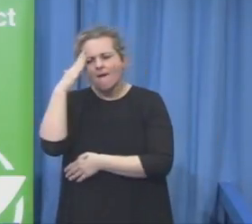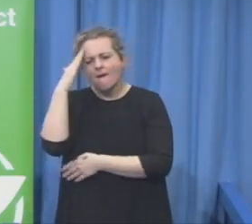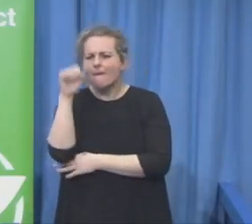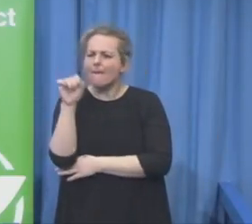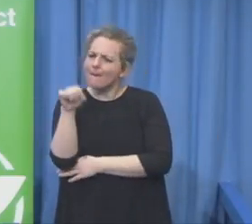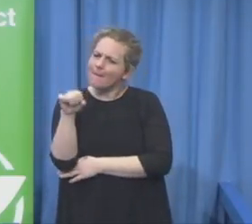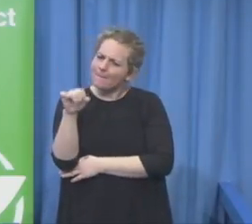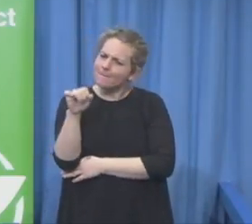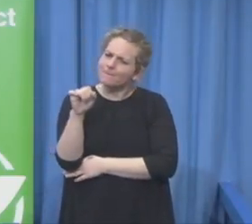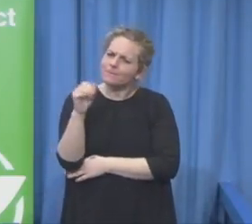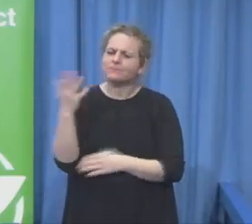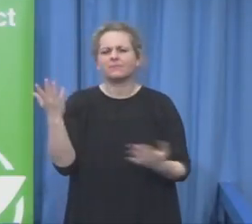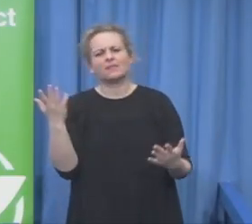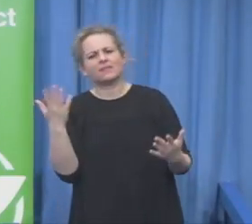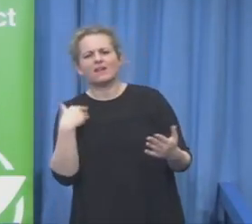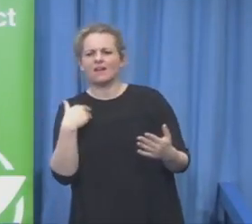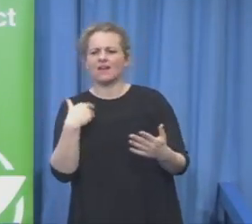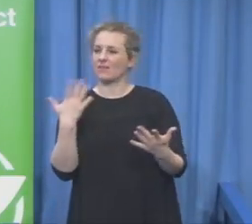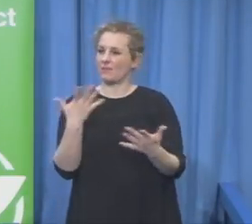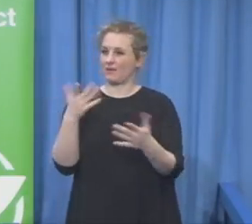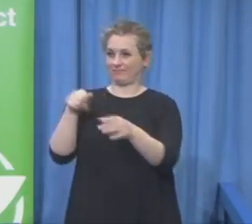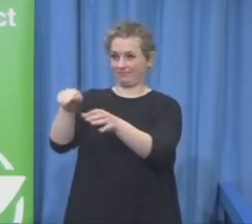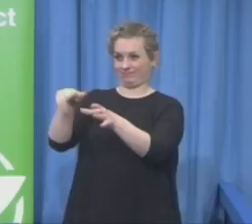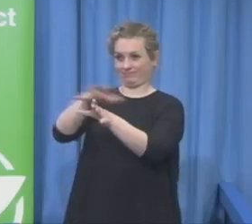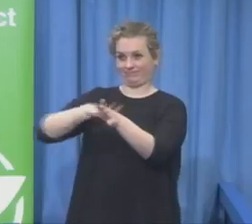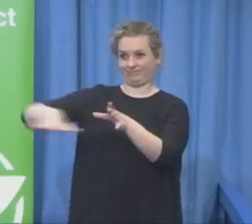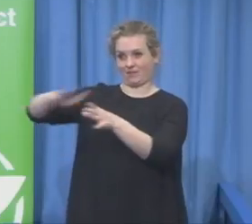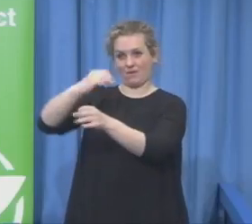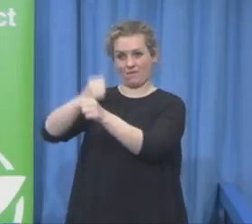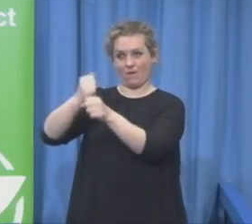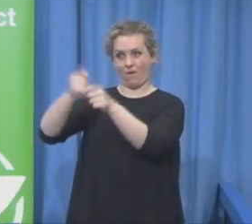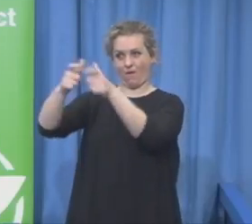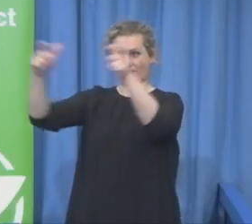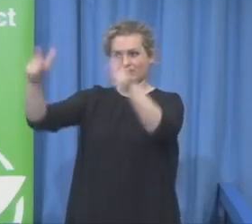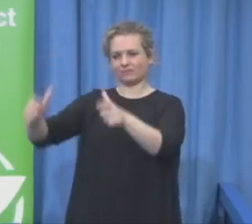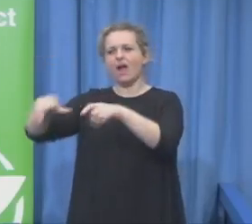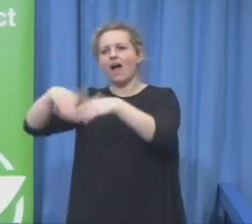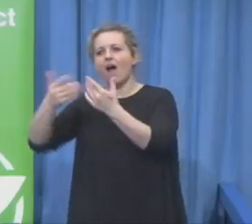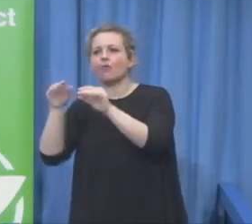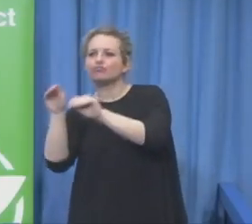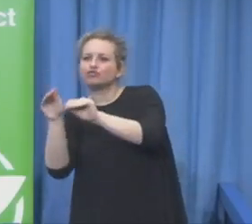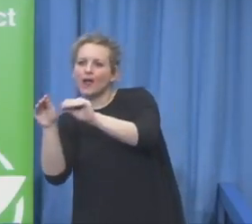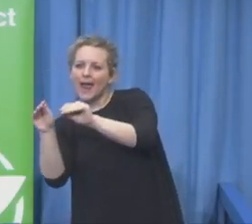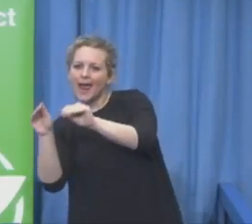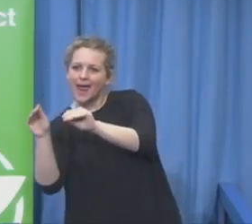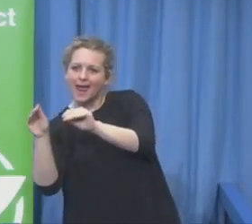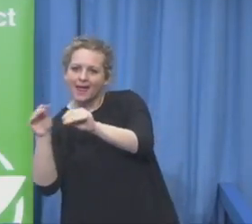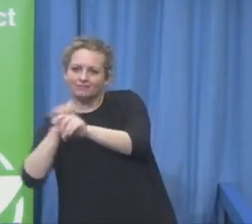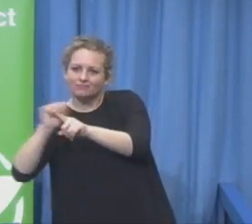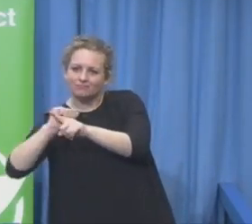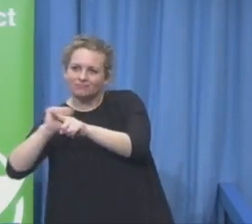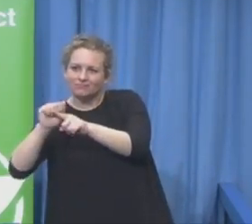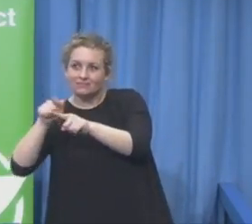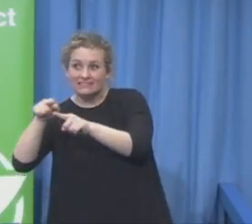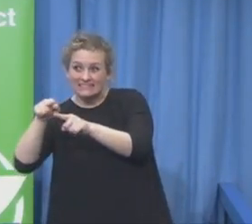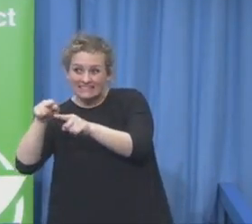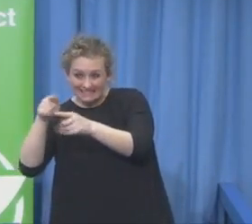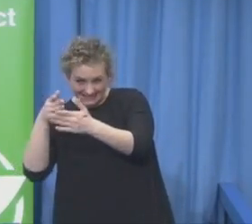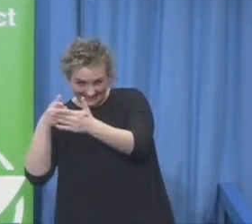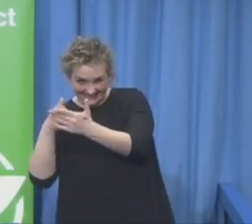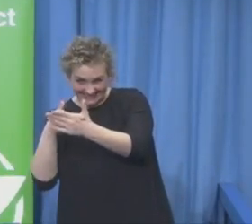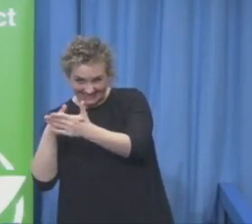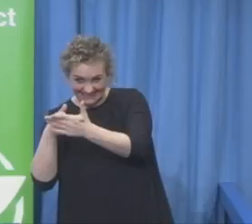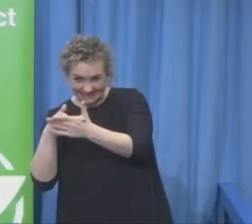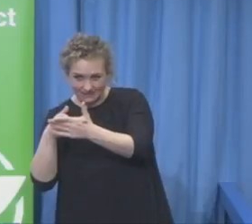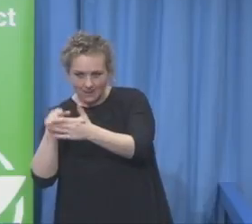is a very crucial point of this. Or wording it in the sense, our last night, our